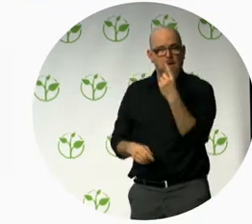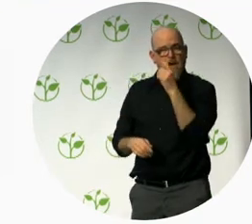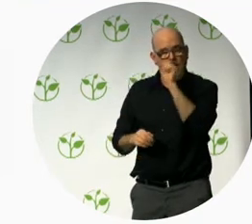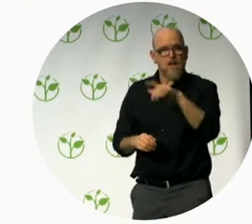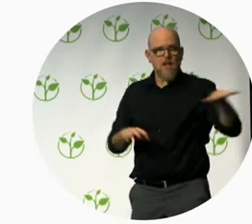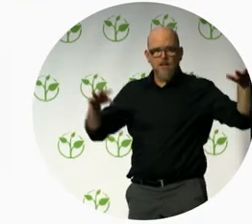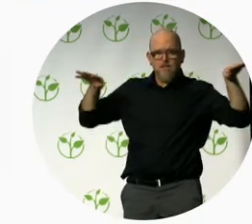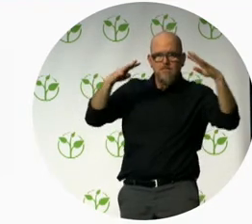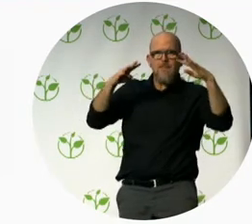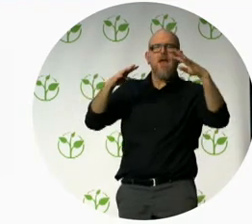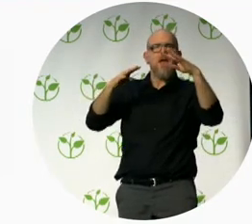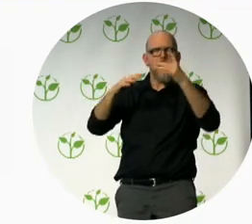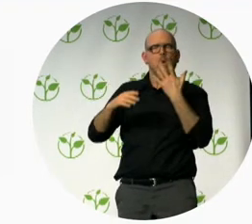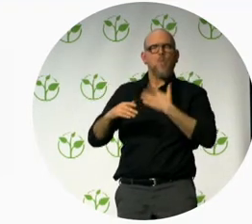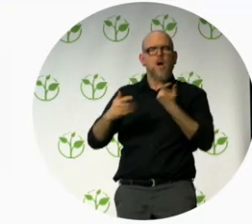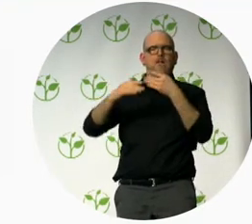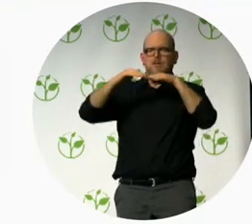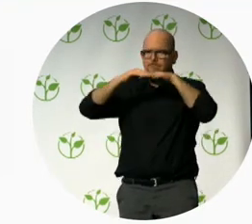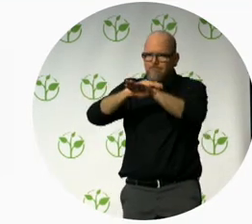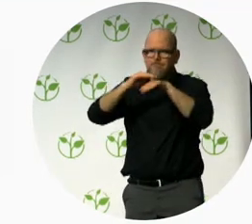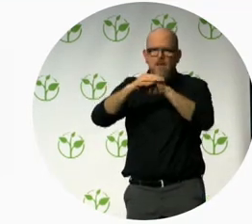Full inclusion for everyone.